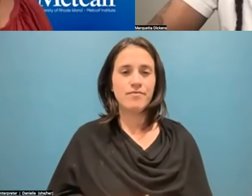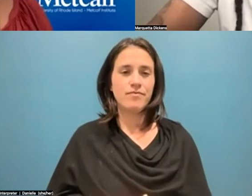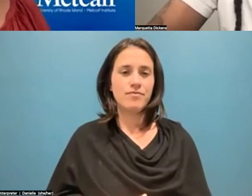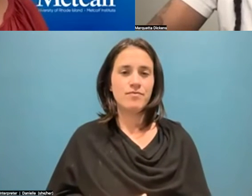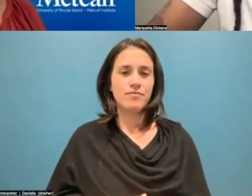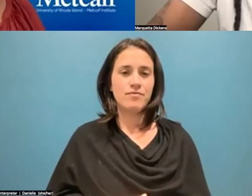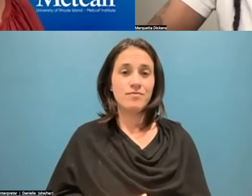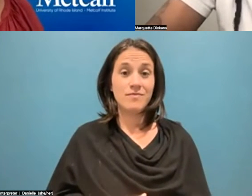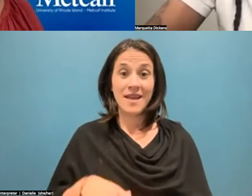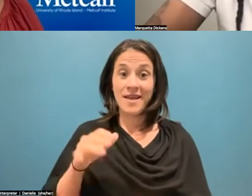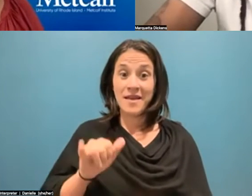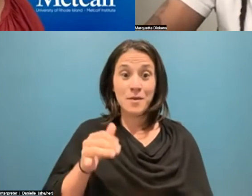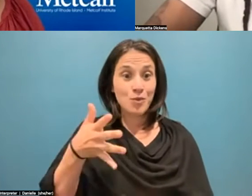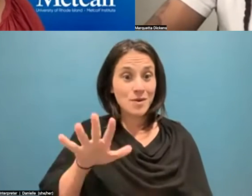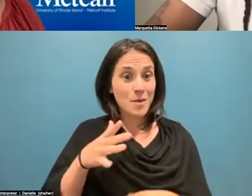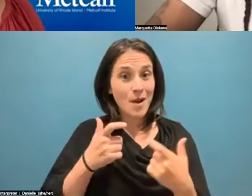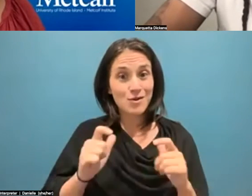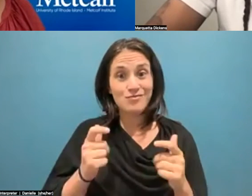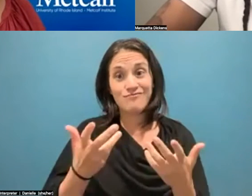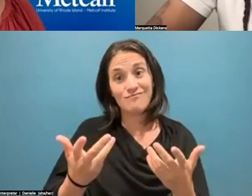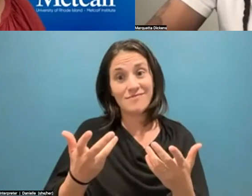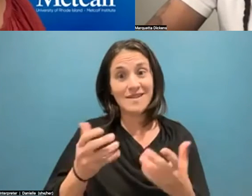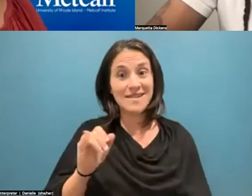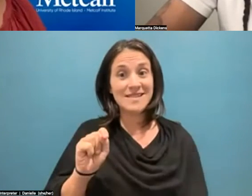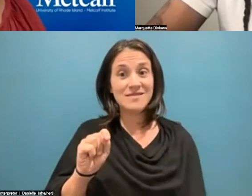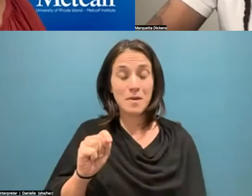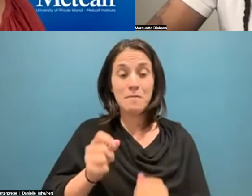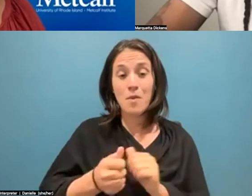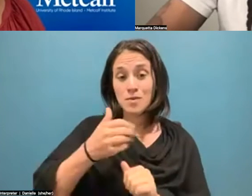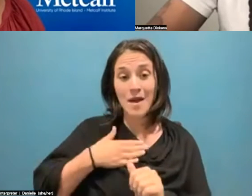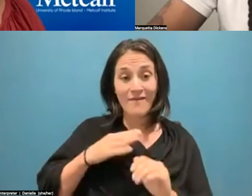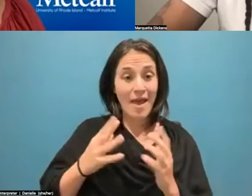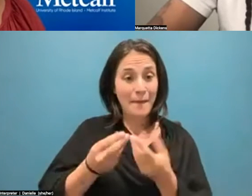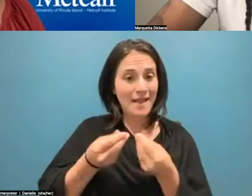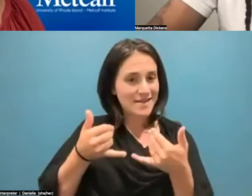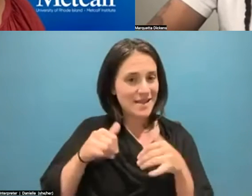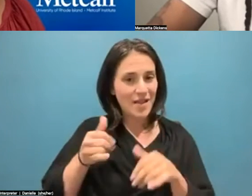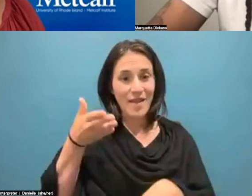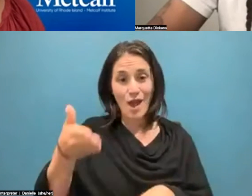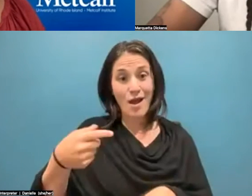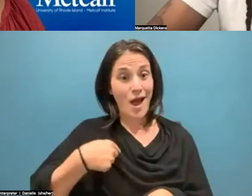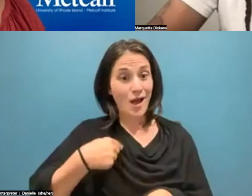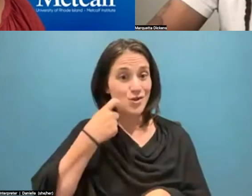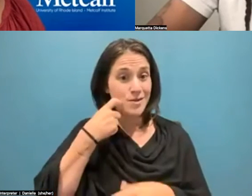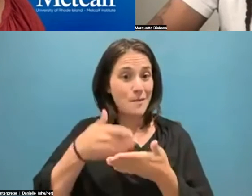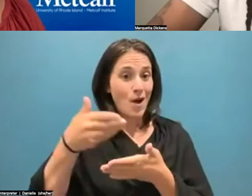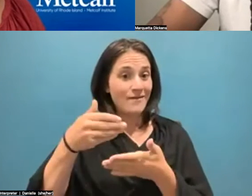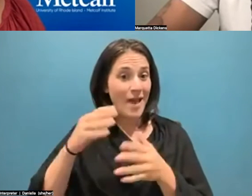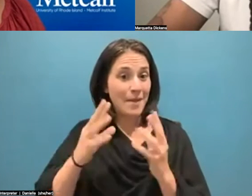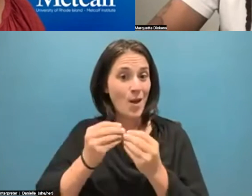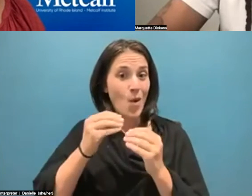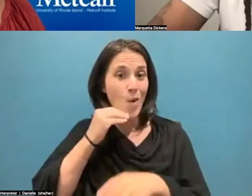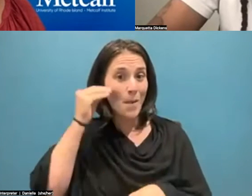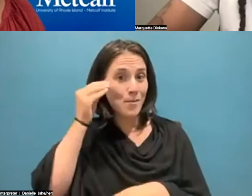that's pretty much it. I mean, most of my family is still there. I just brought a family home right beside my grandparents on my great